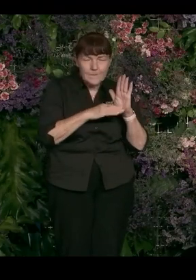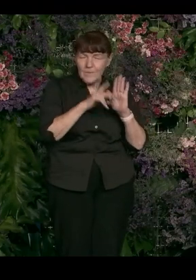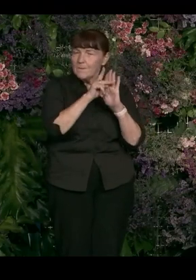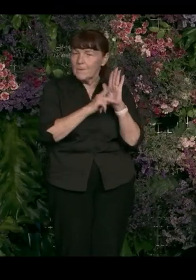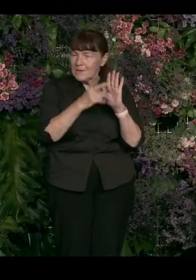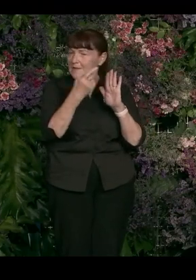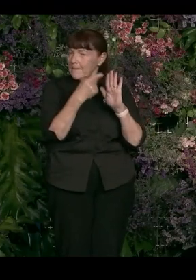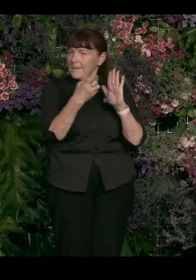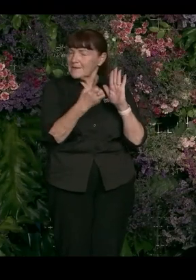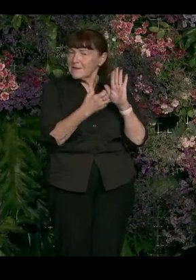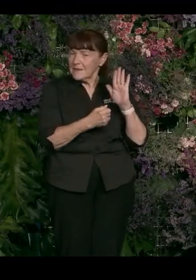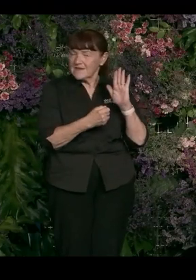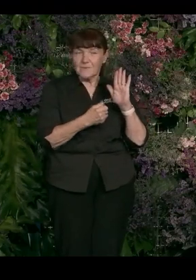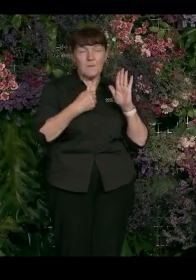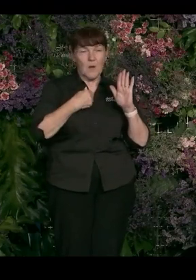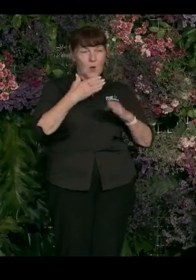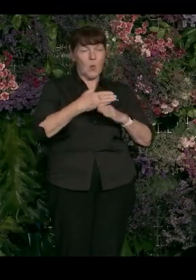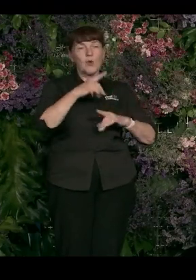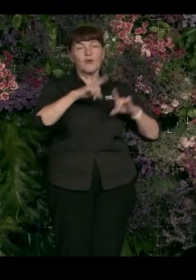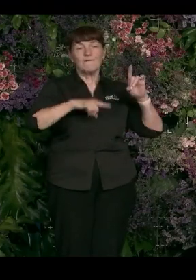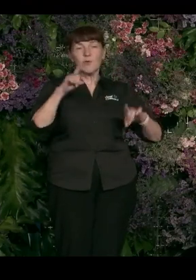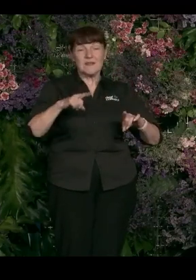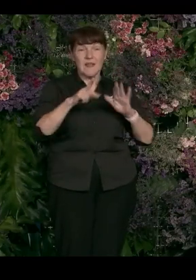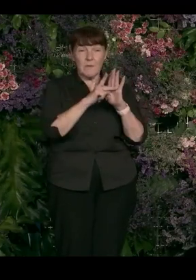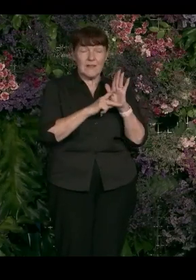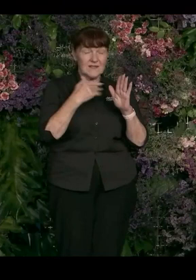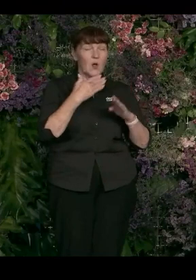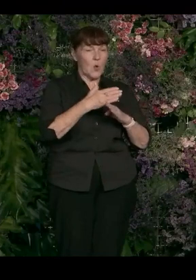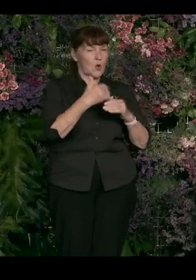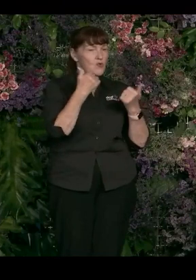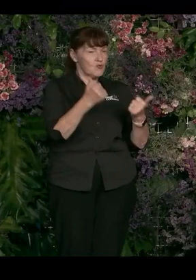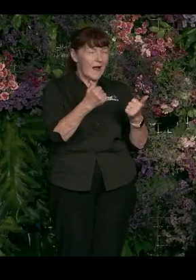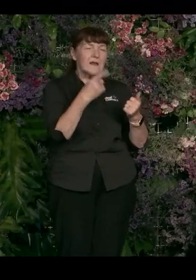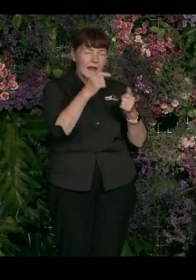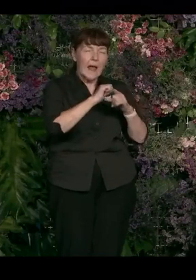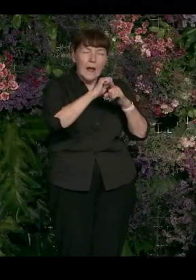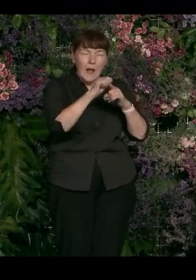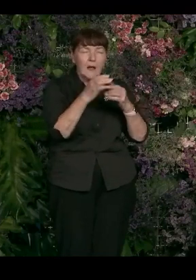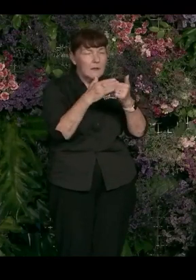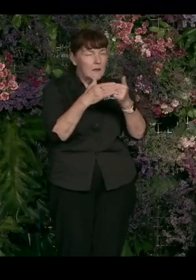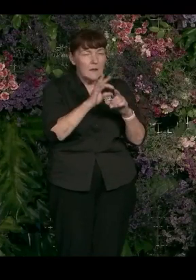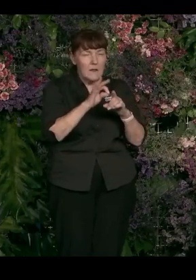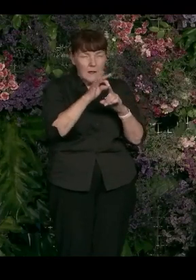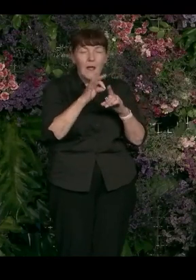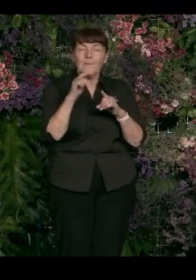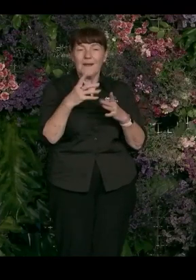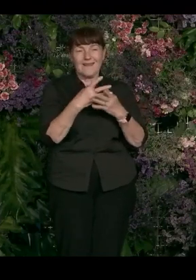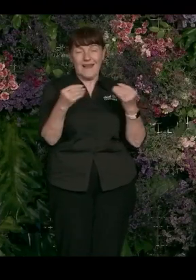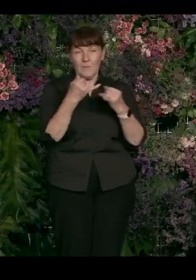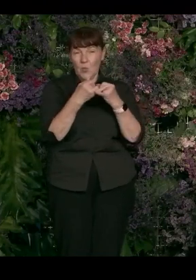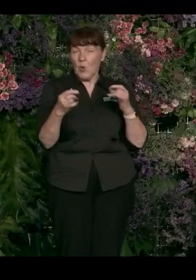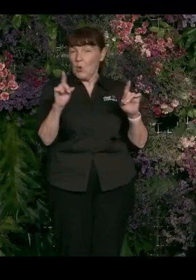diversity policies where I work are great. Always room for improvement but are great. Where the gap